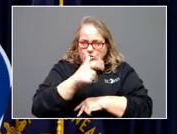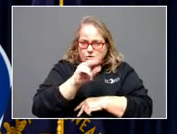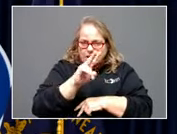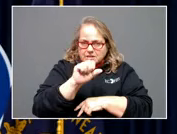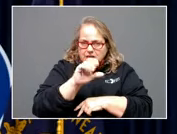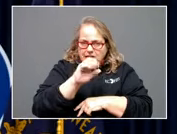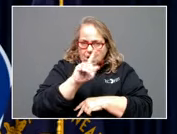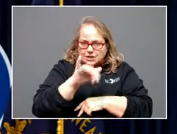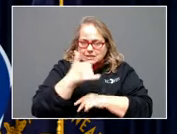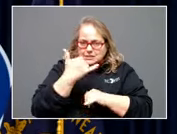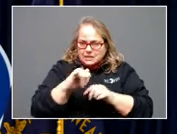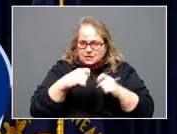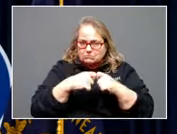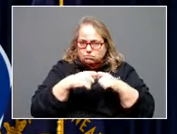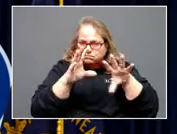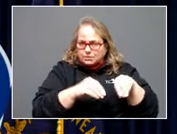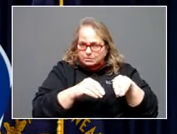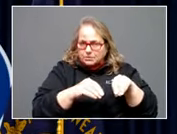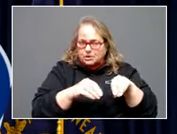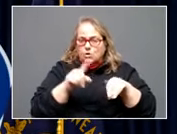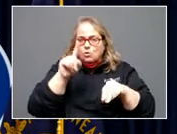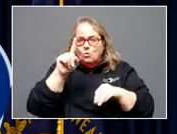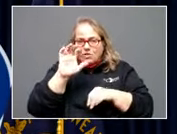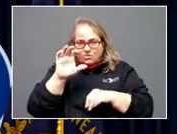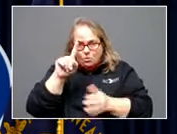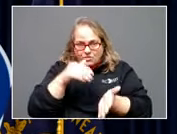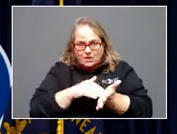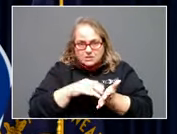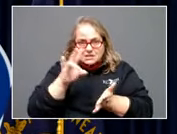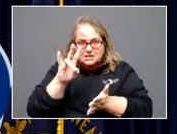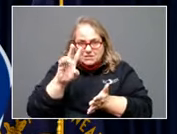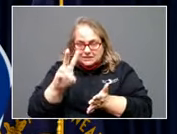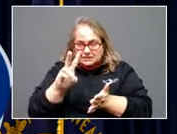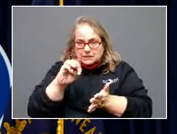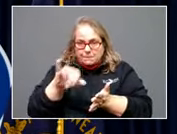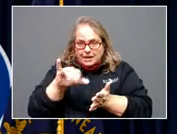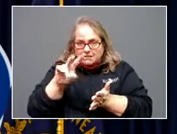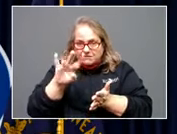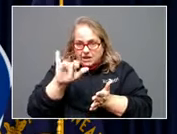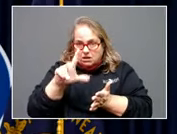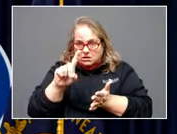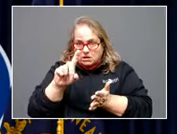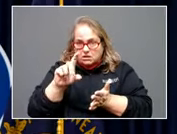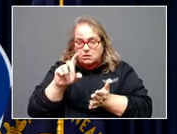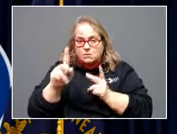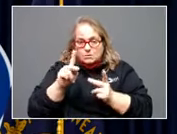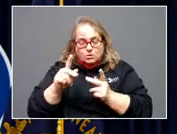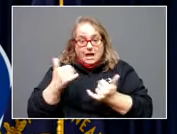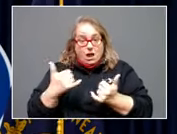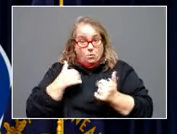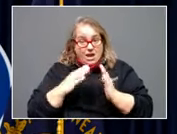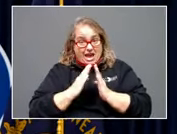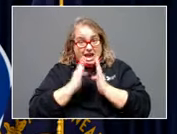1,677 Mayfield customers without power. We're now housing 904